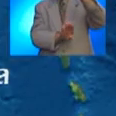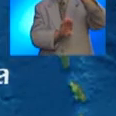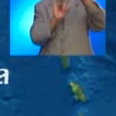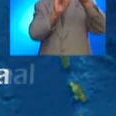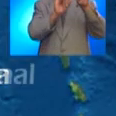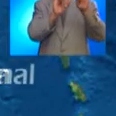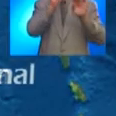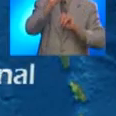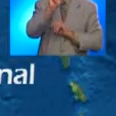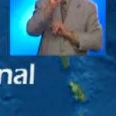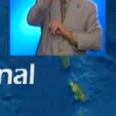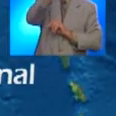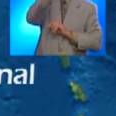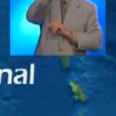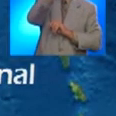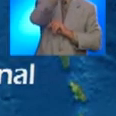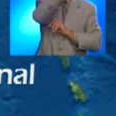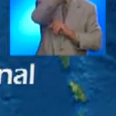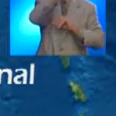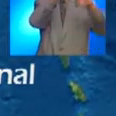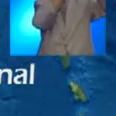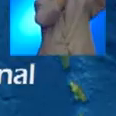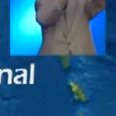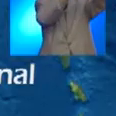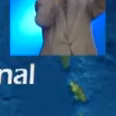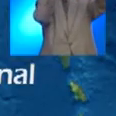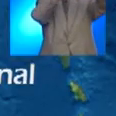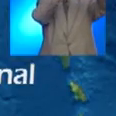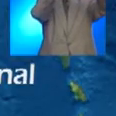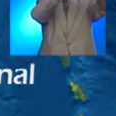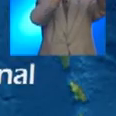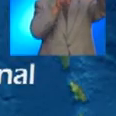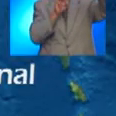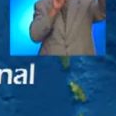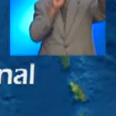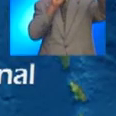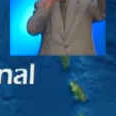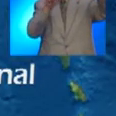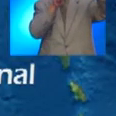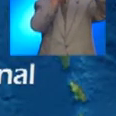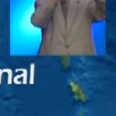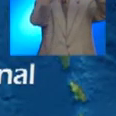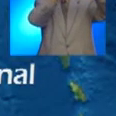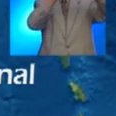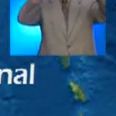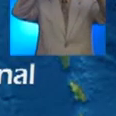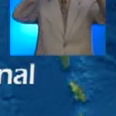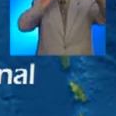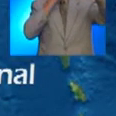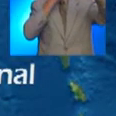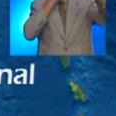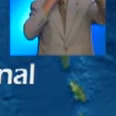To the northwest, the subterntrial fault extends from the Mona passage into the Dominican Republic.